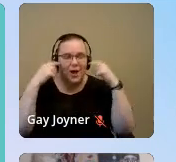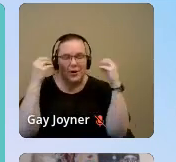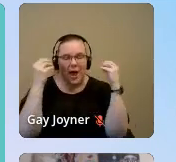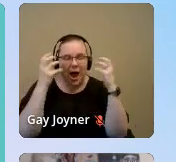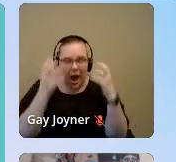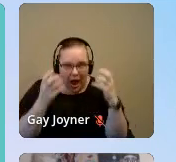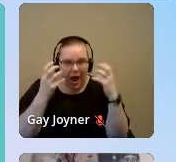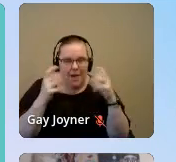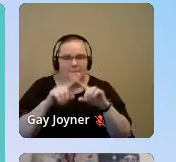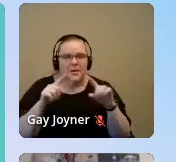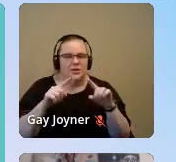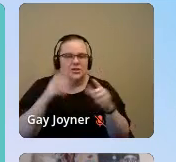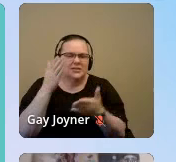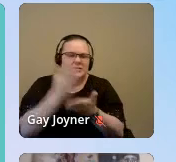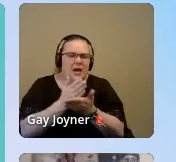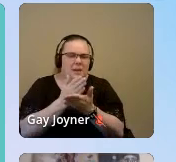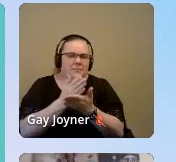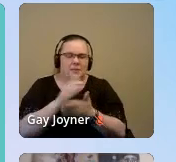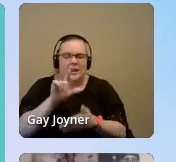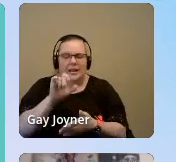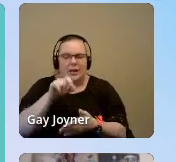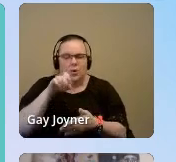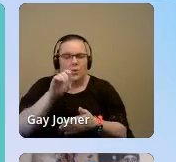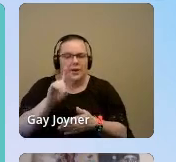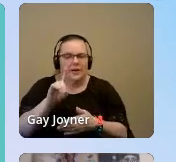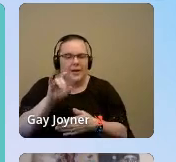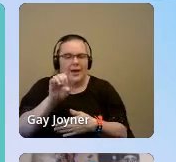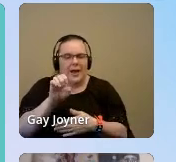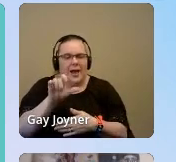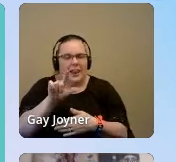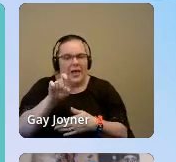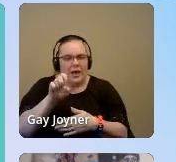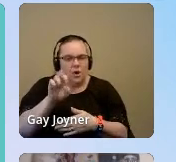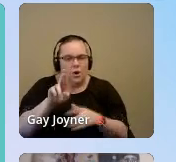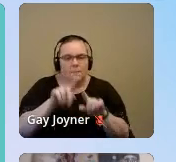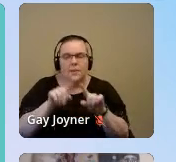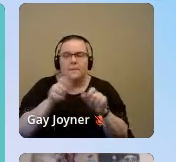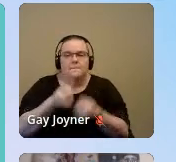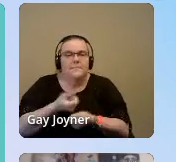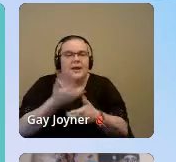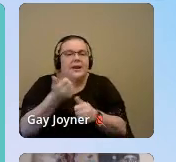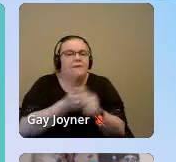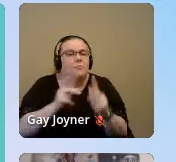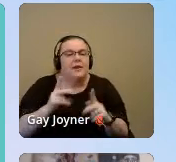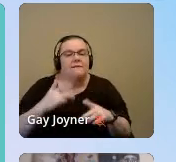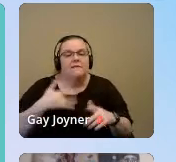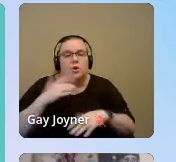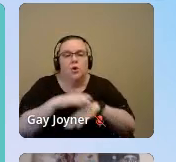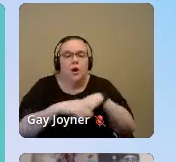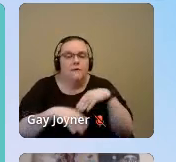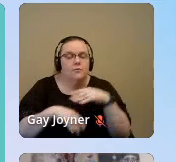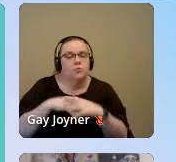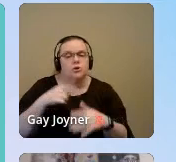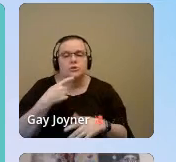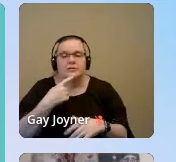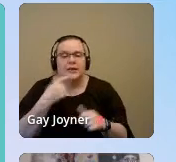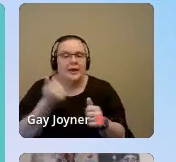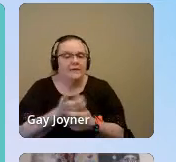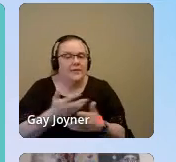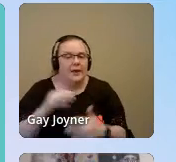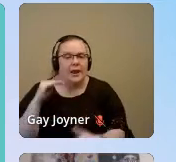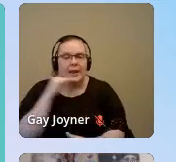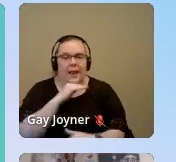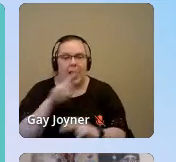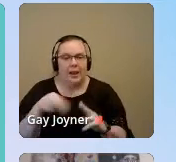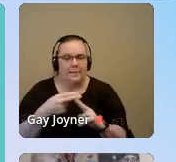She stopped wearing liquid eyeliner and made everyone feel comfortable. She said all the right things and lied about the darkness.